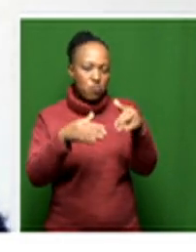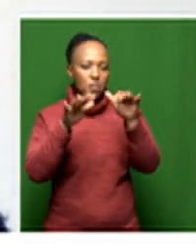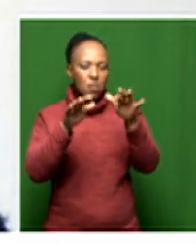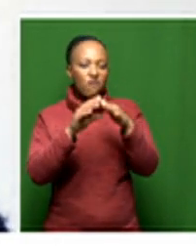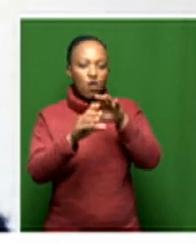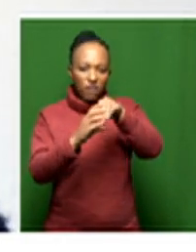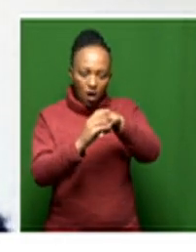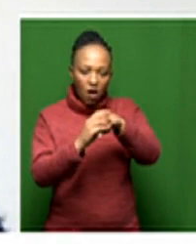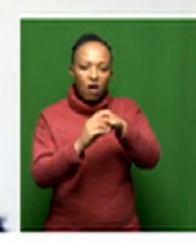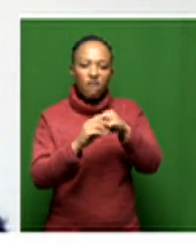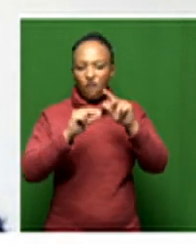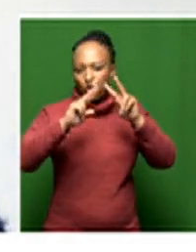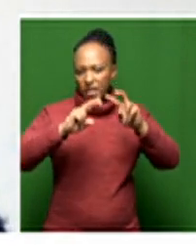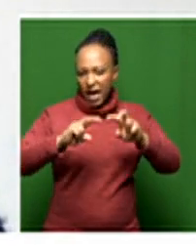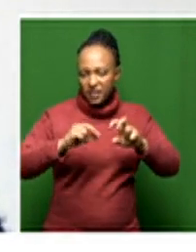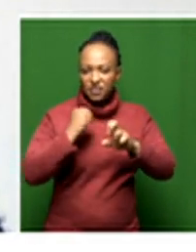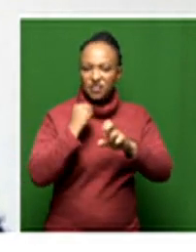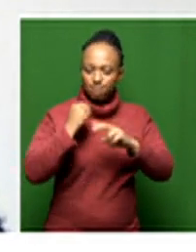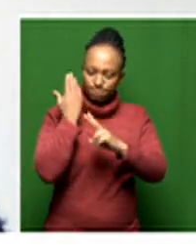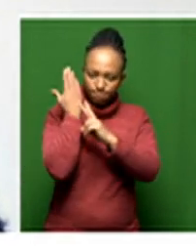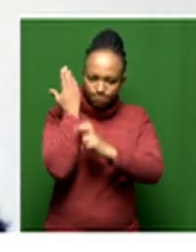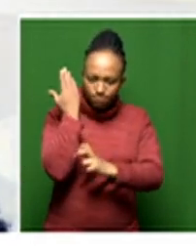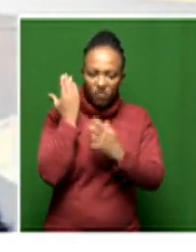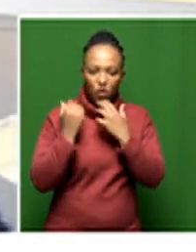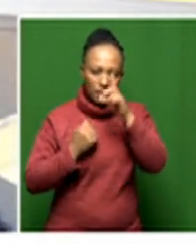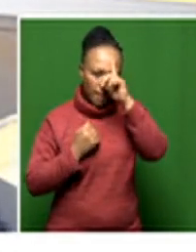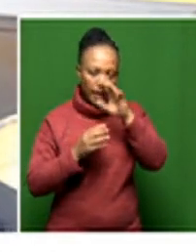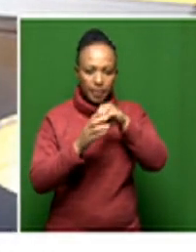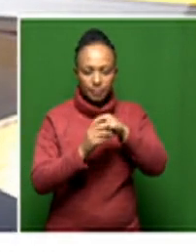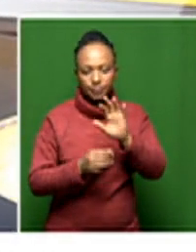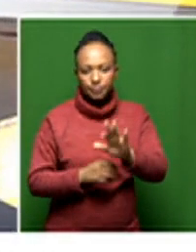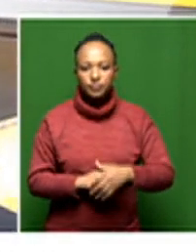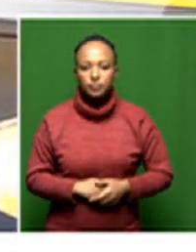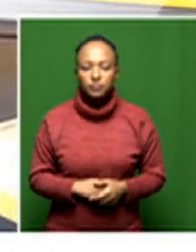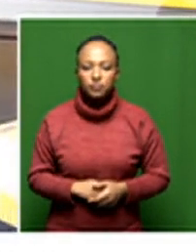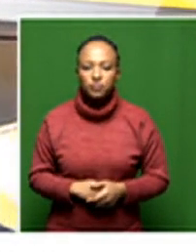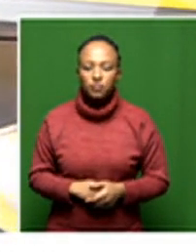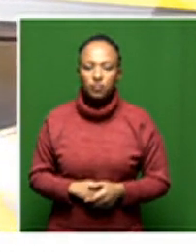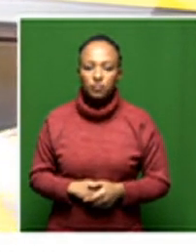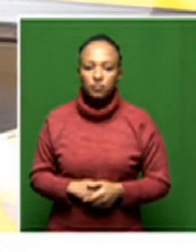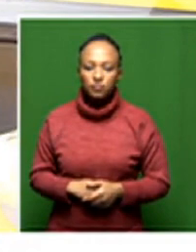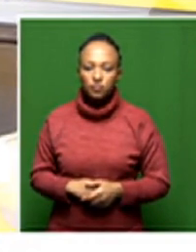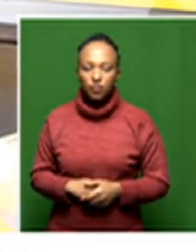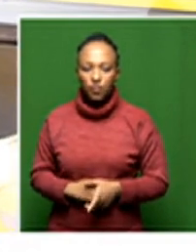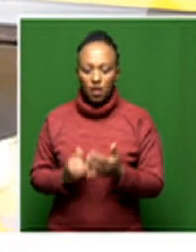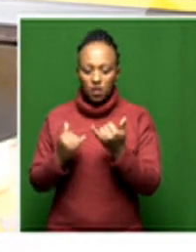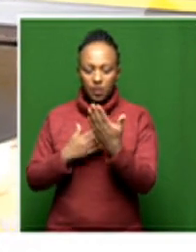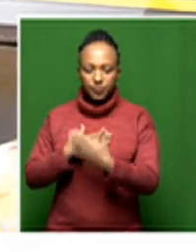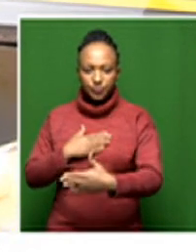archaeologists that are of color in the country and you know going forward